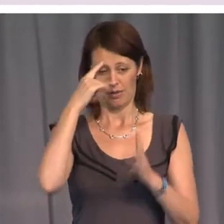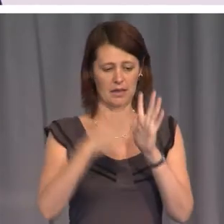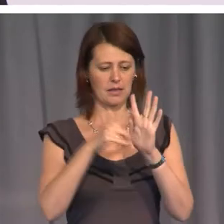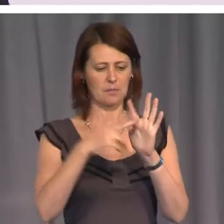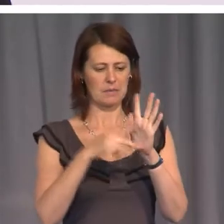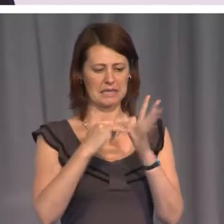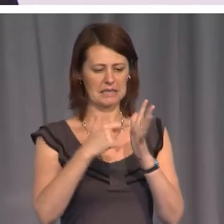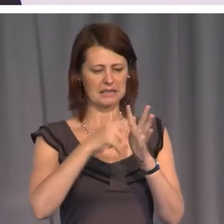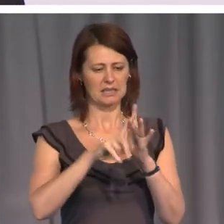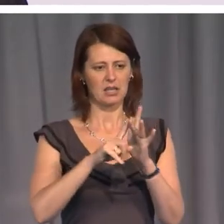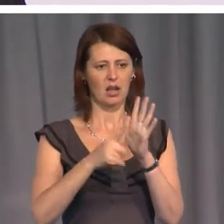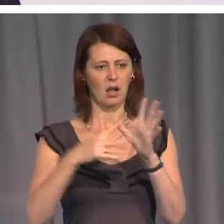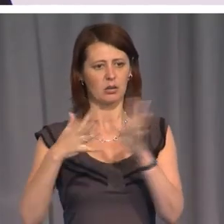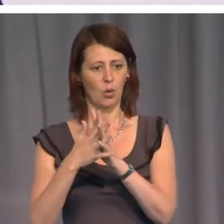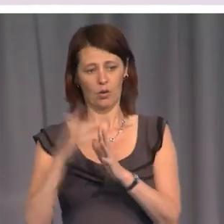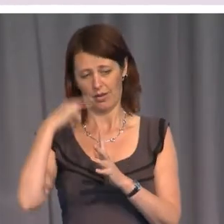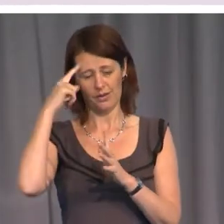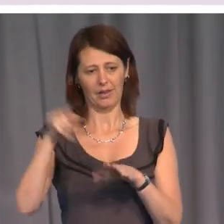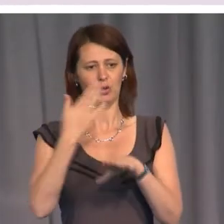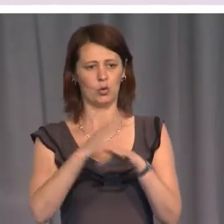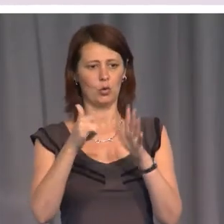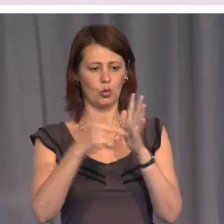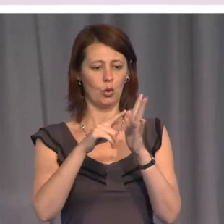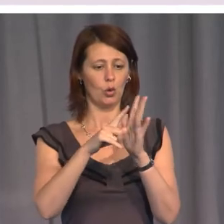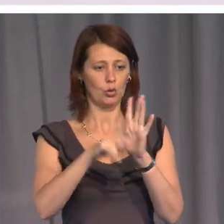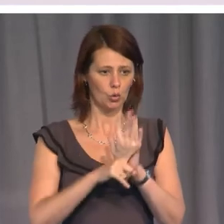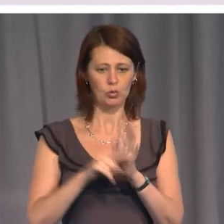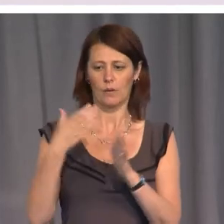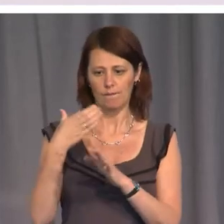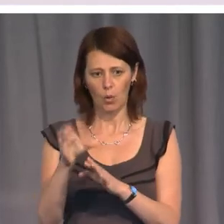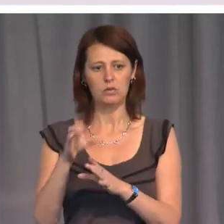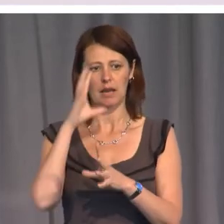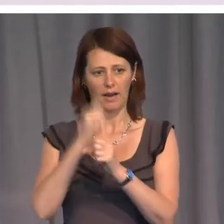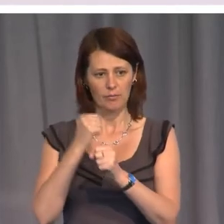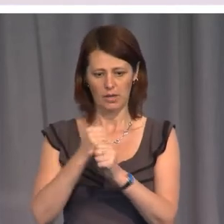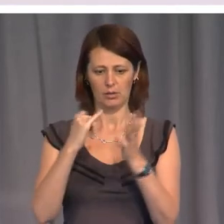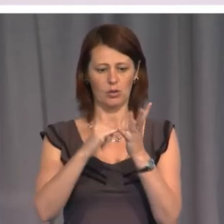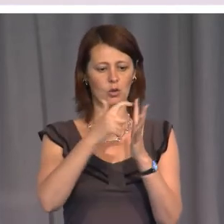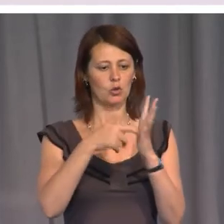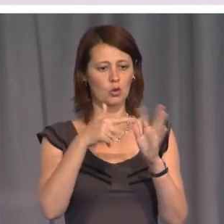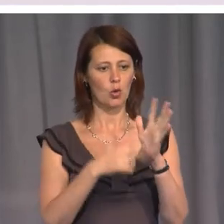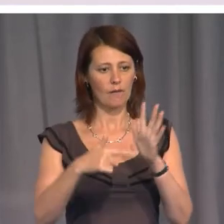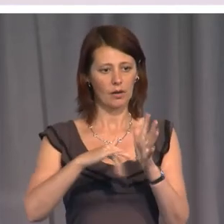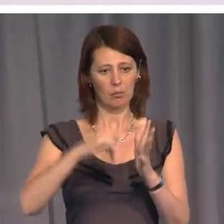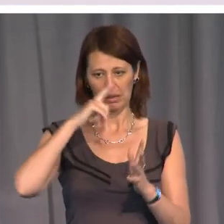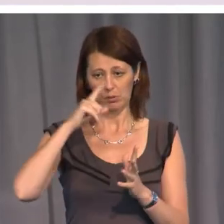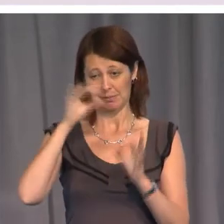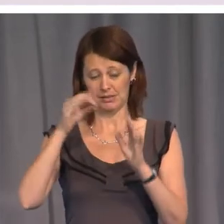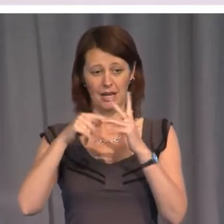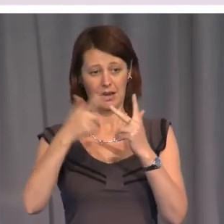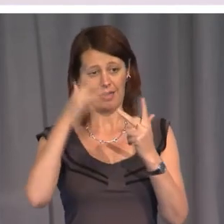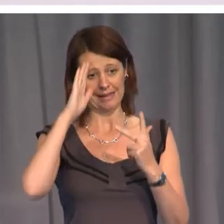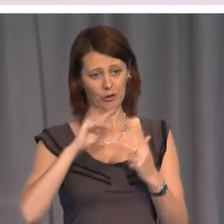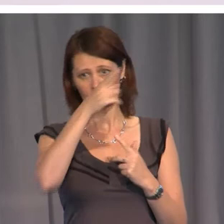an important new tool to force powerful people and government servants, particularly in other countries, to